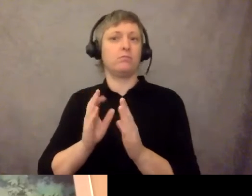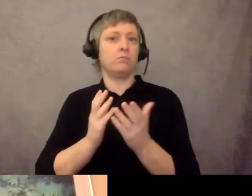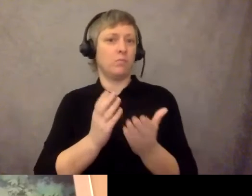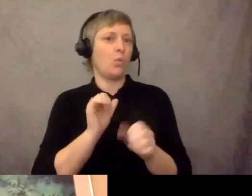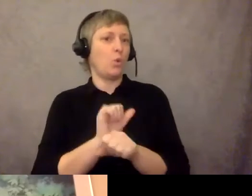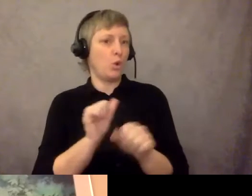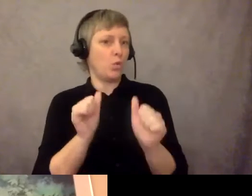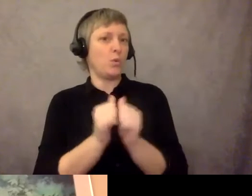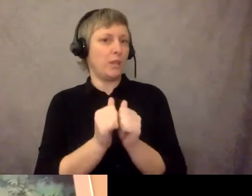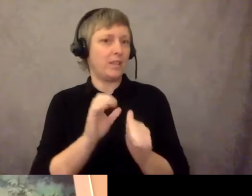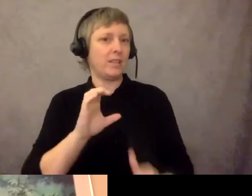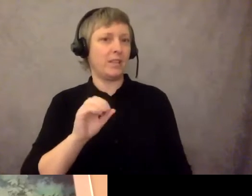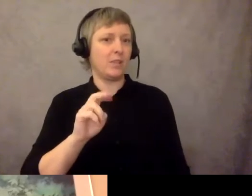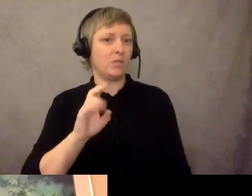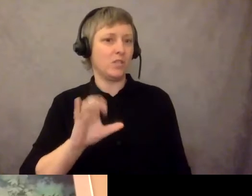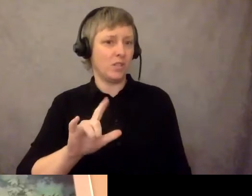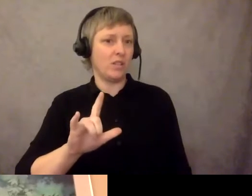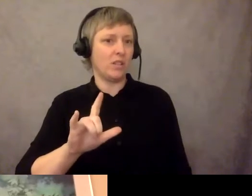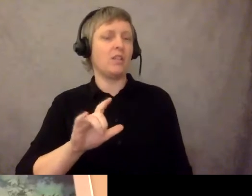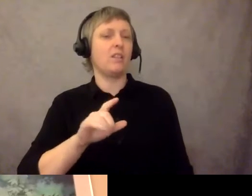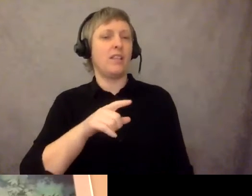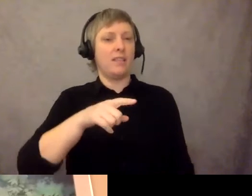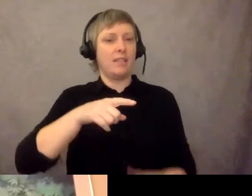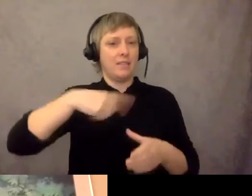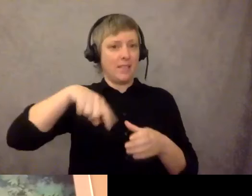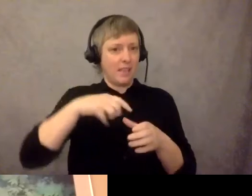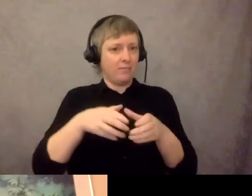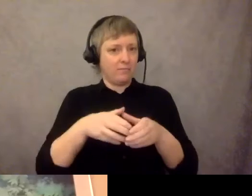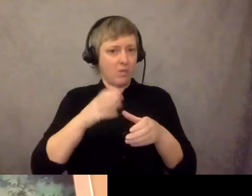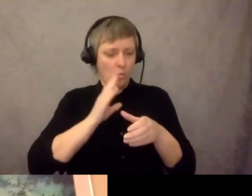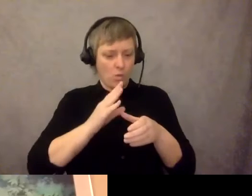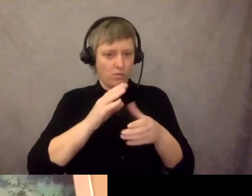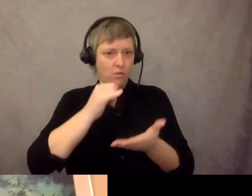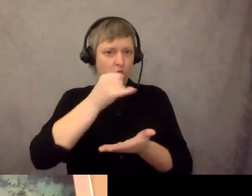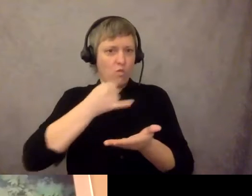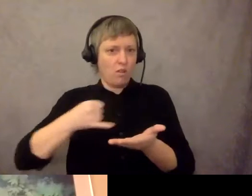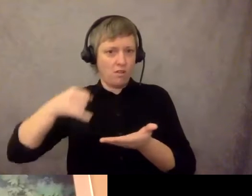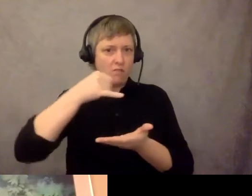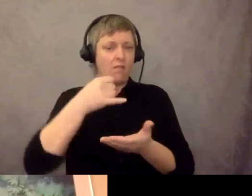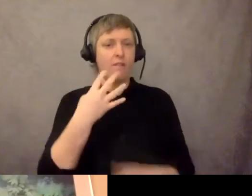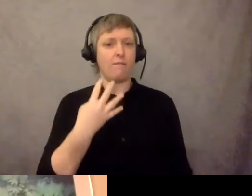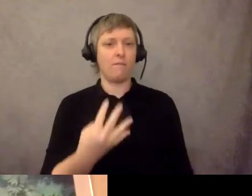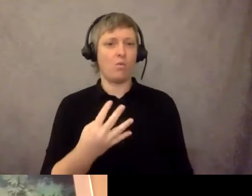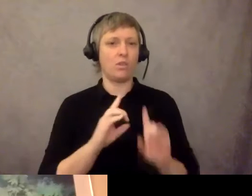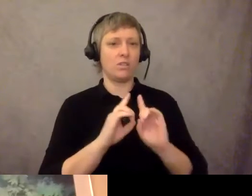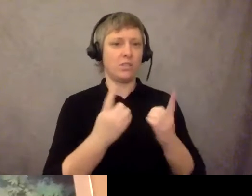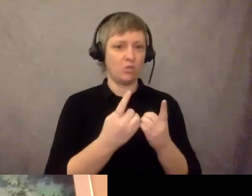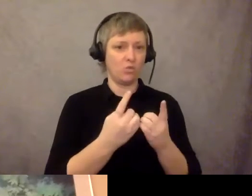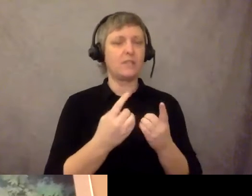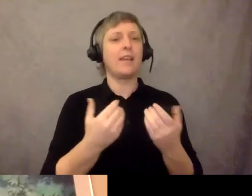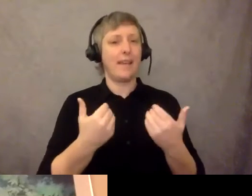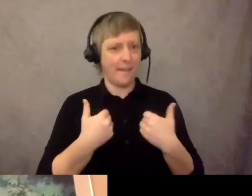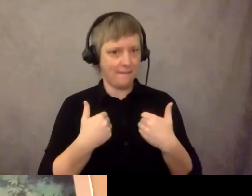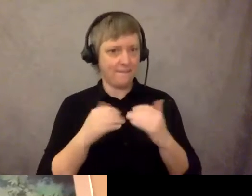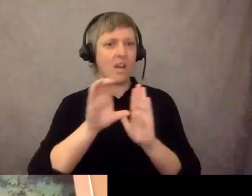across the city. And those districts have certain constitutional requirements, they have to be equal in